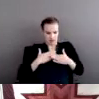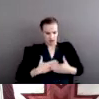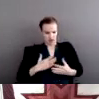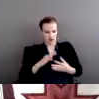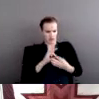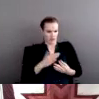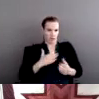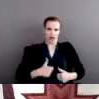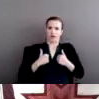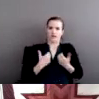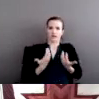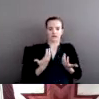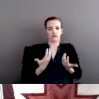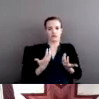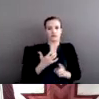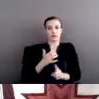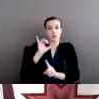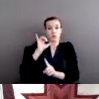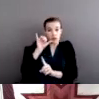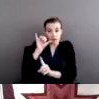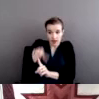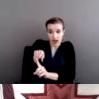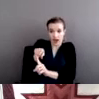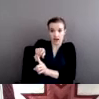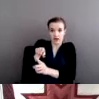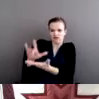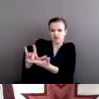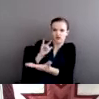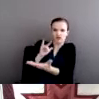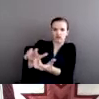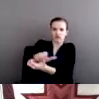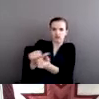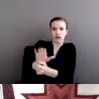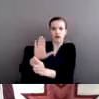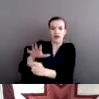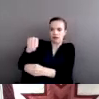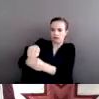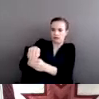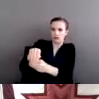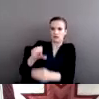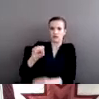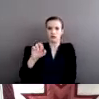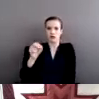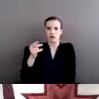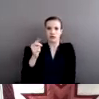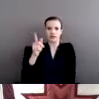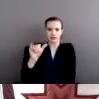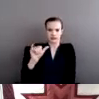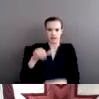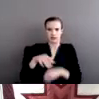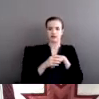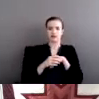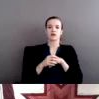And that's a violation of our own internal sovereignty. So as I talk about the story of tribal nations